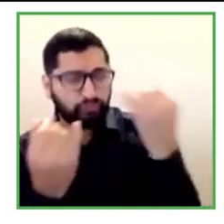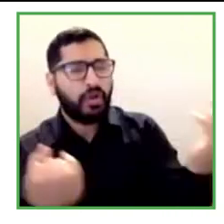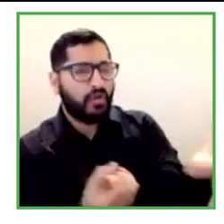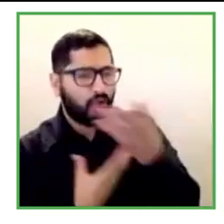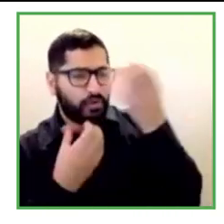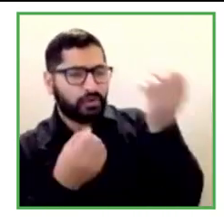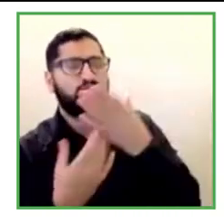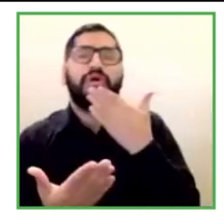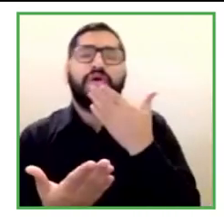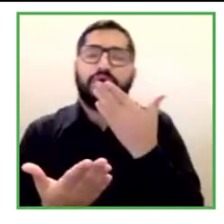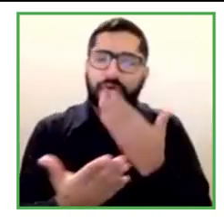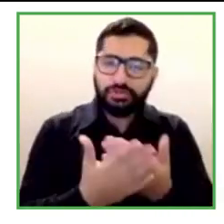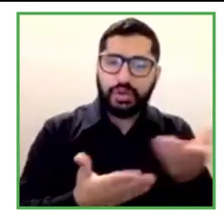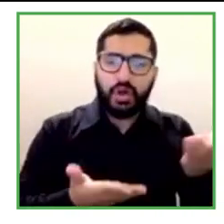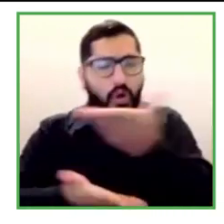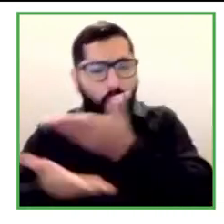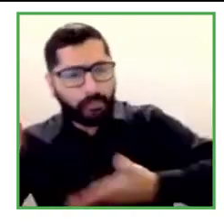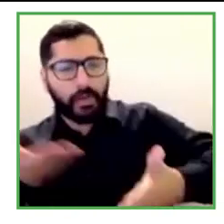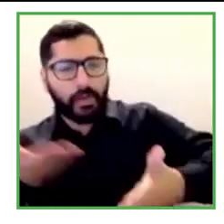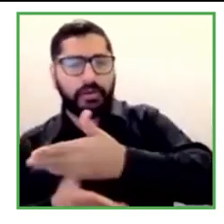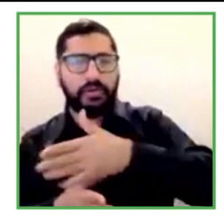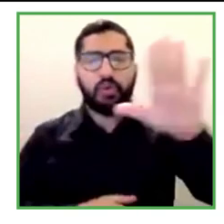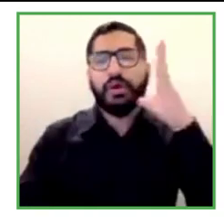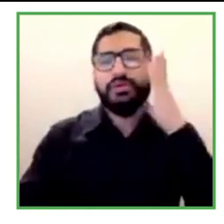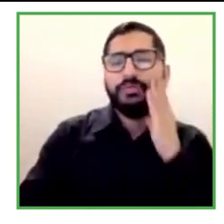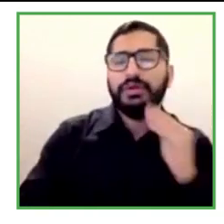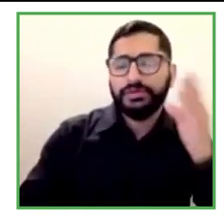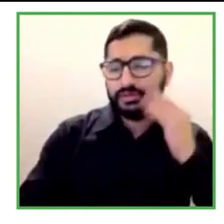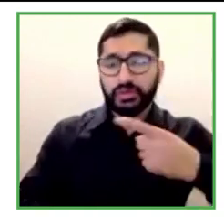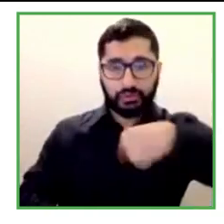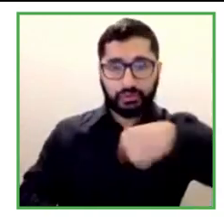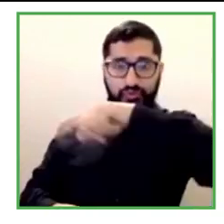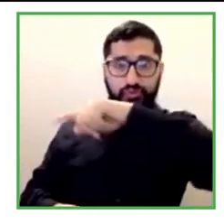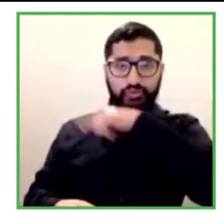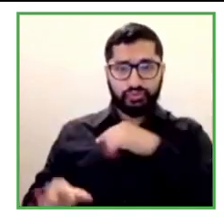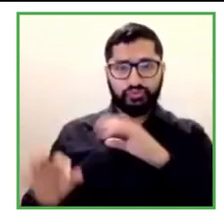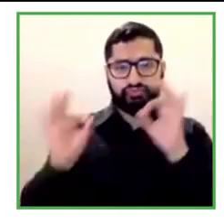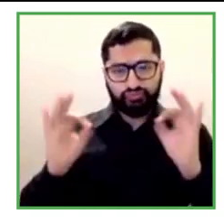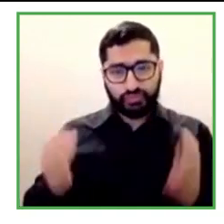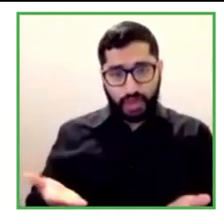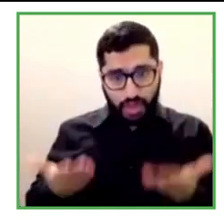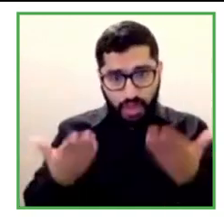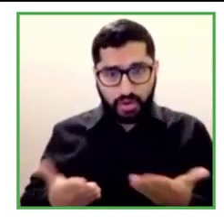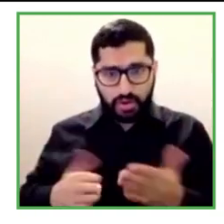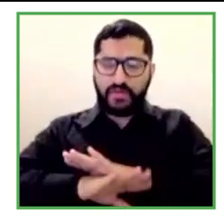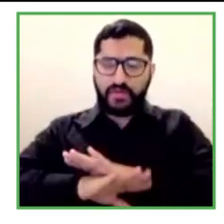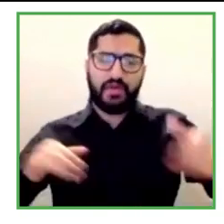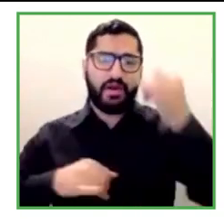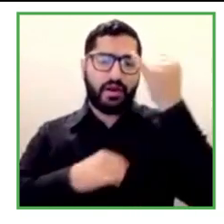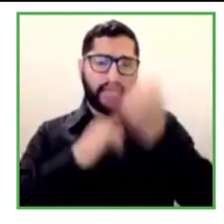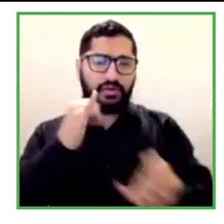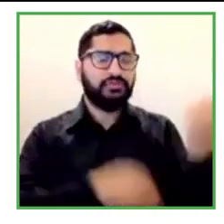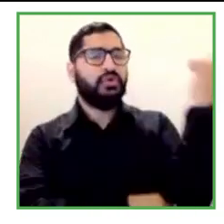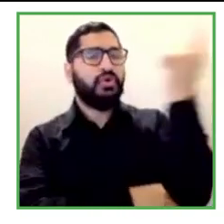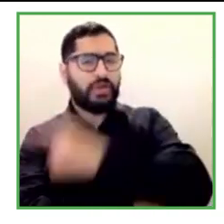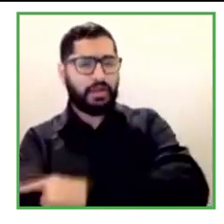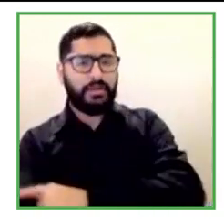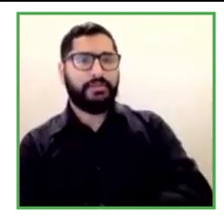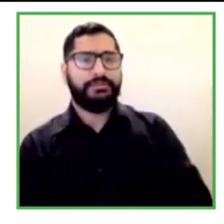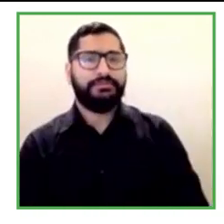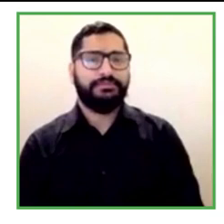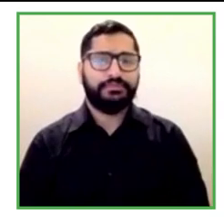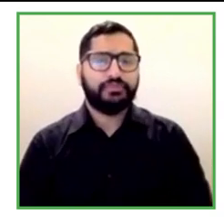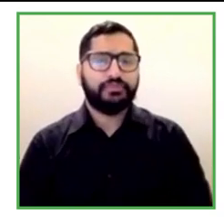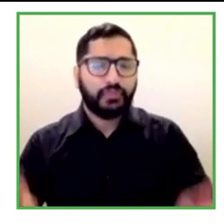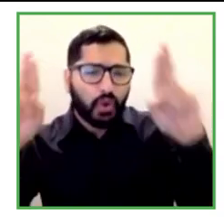That's the end of our session. I'm hoping to see you all next year in Zero Project